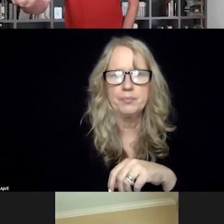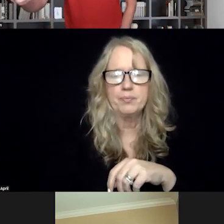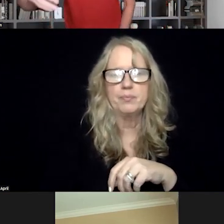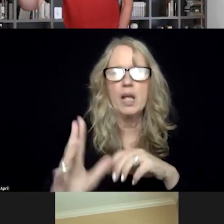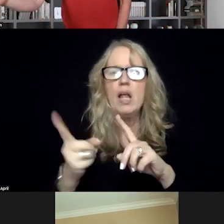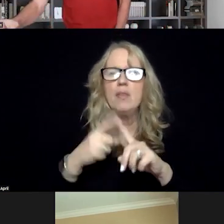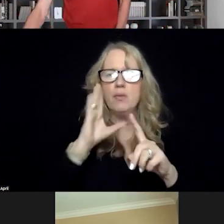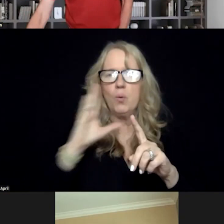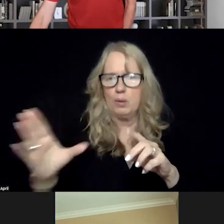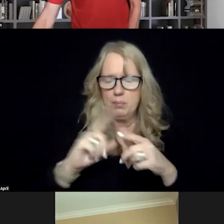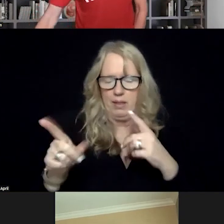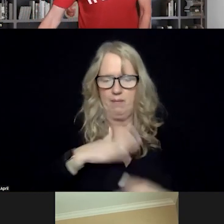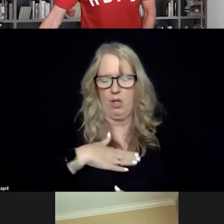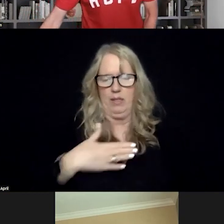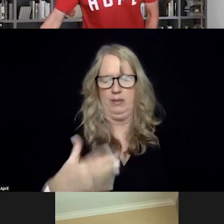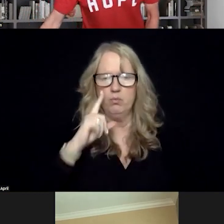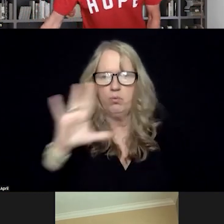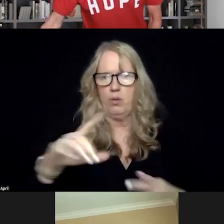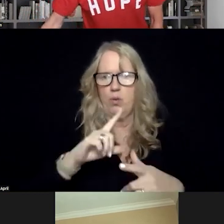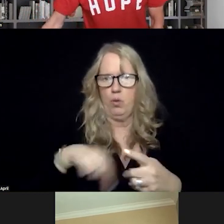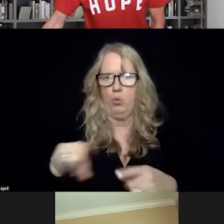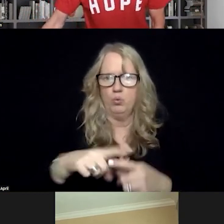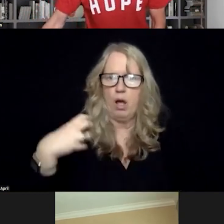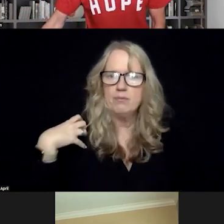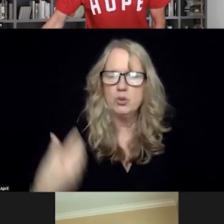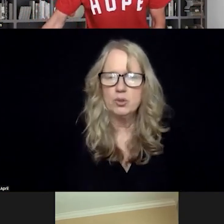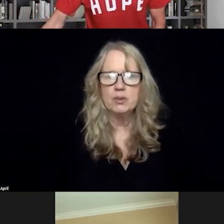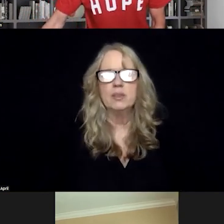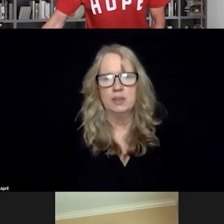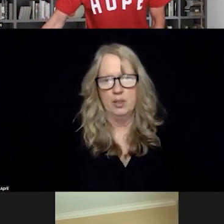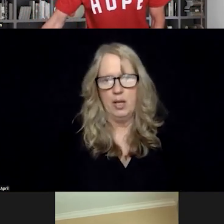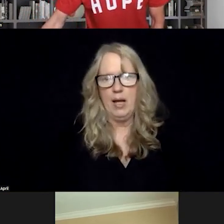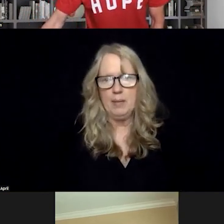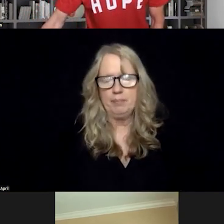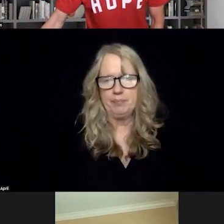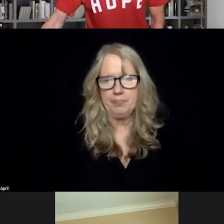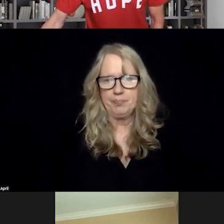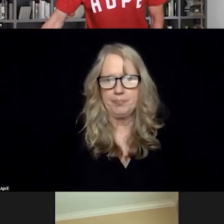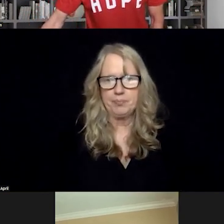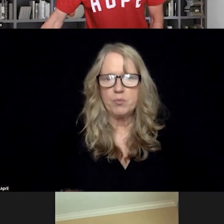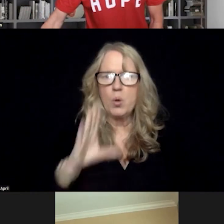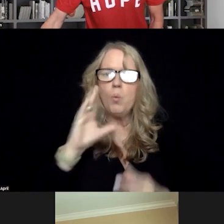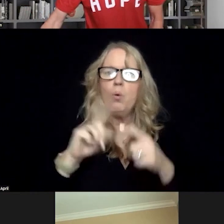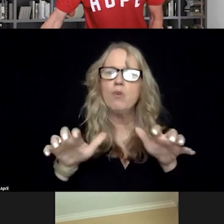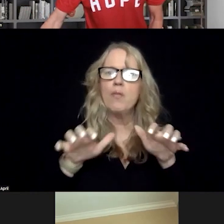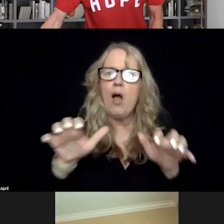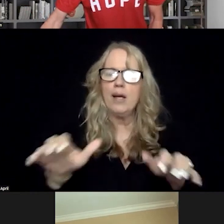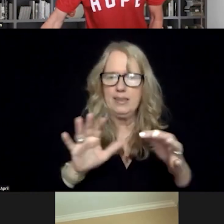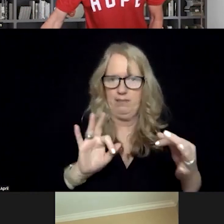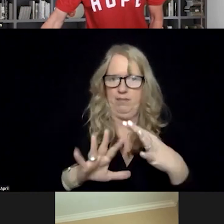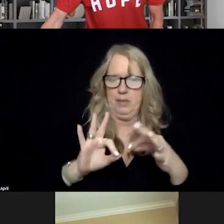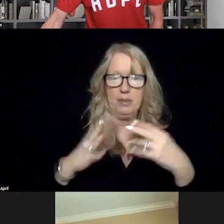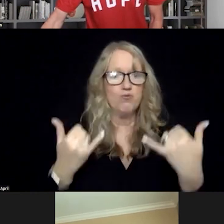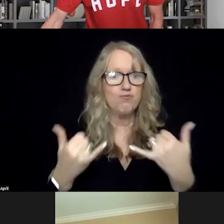voluntary assignment of a percentage of officers. We're going to get you the audience feedback. Right now, the audience